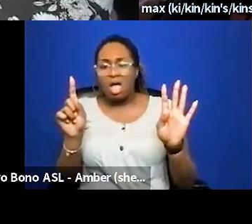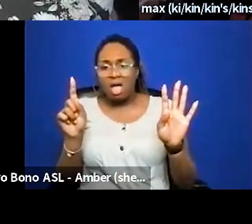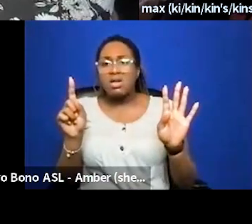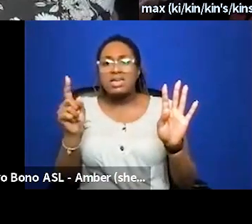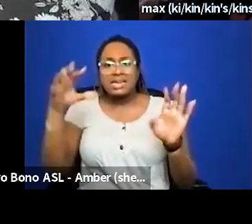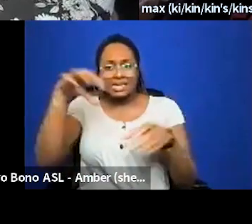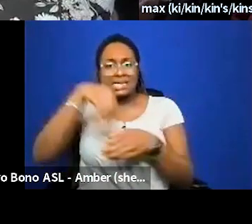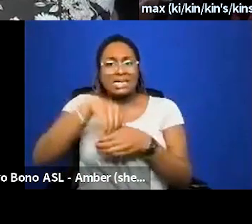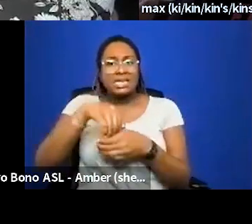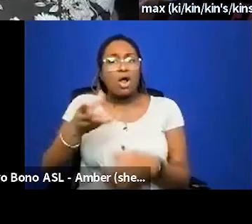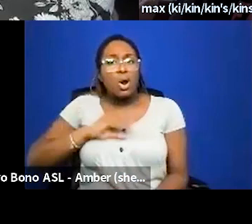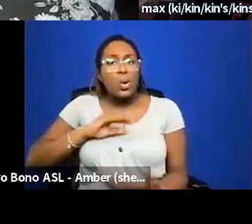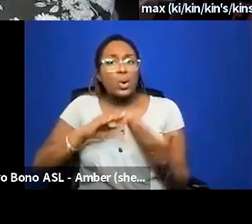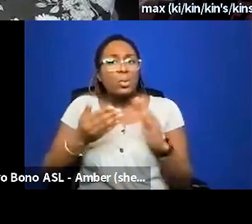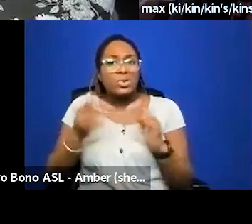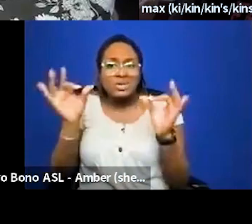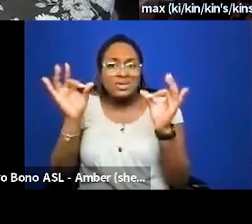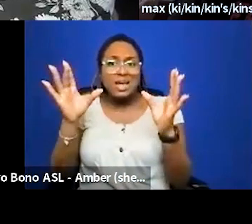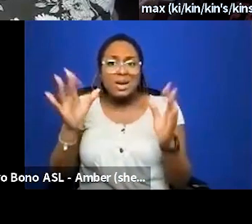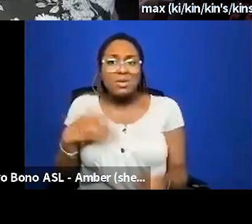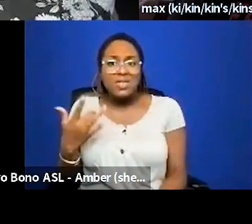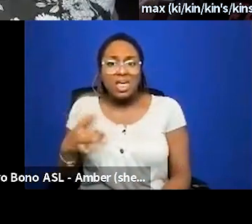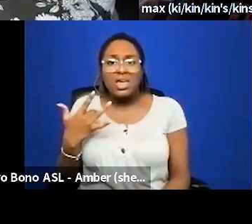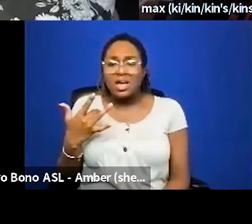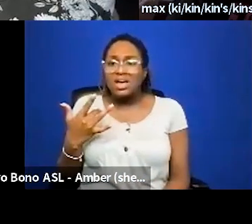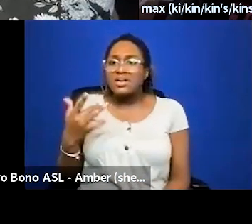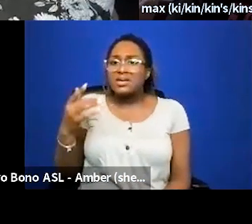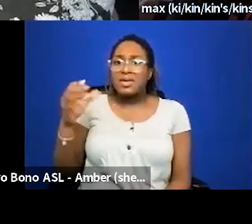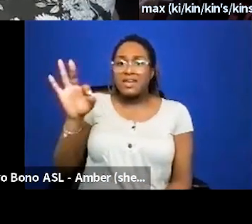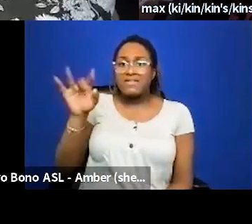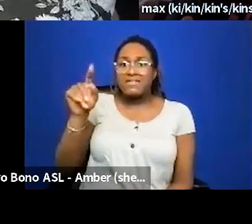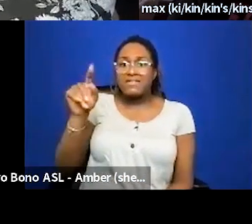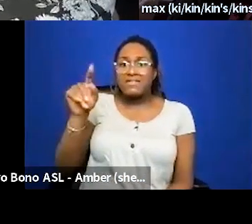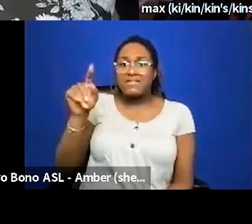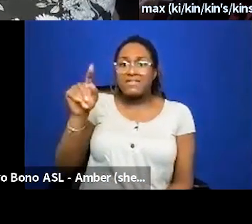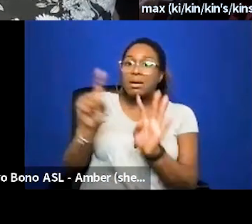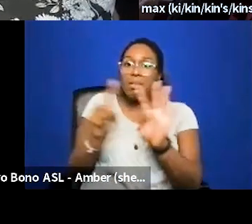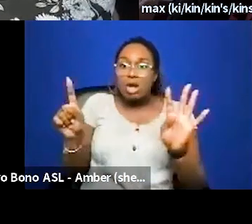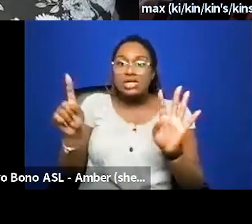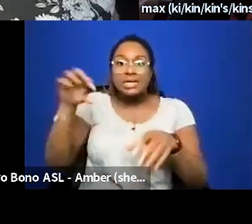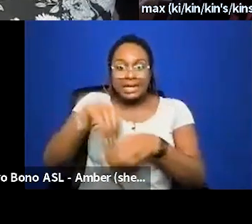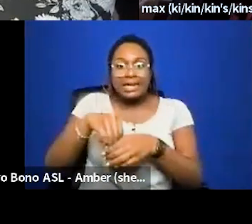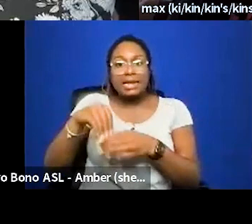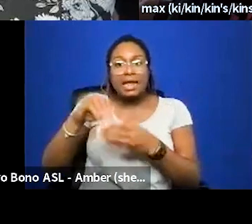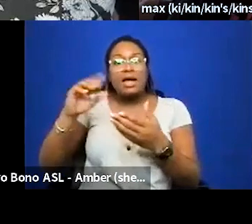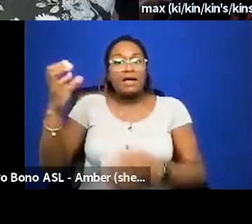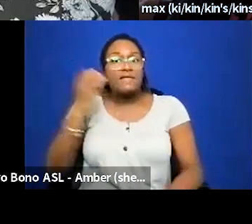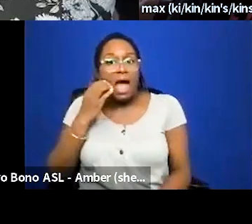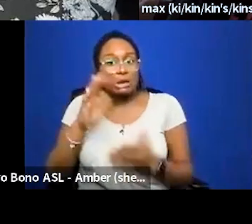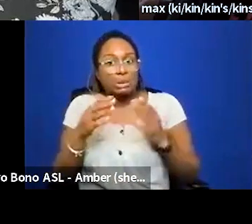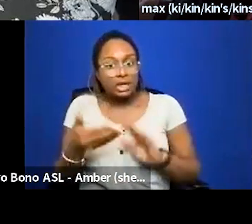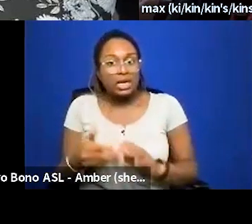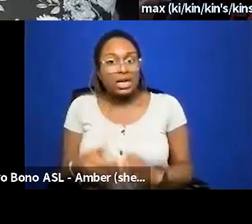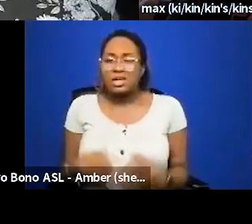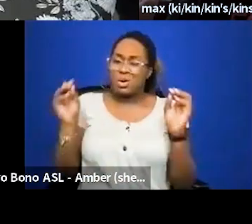community which is a horrible feeling to be fat and to feel marginalized in a fat community you know it's like